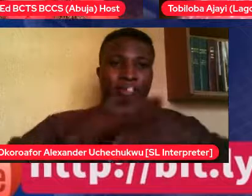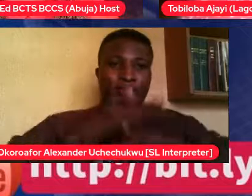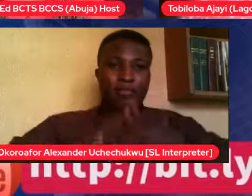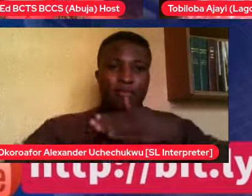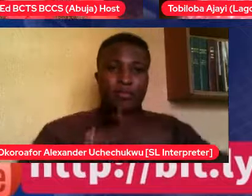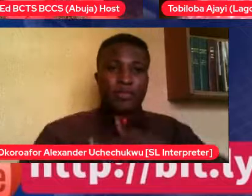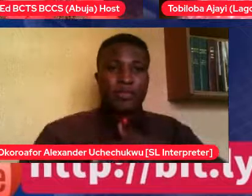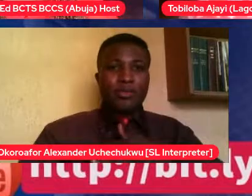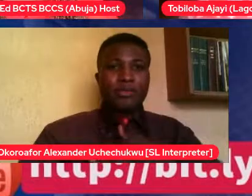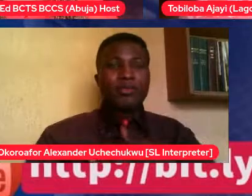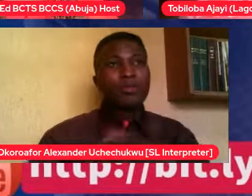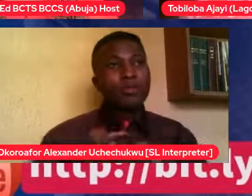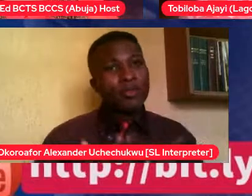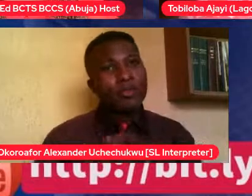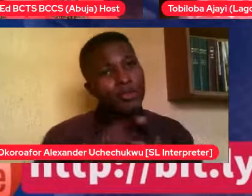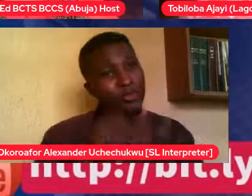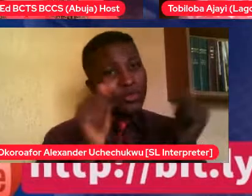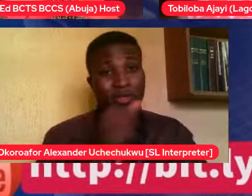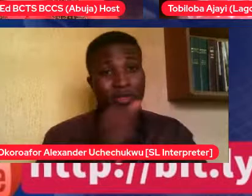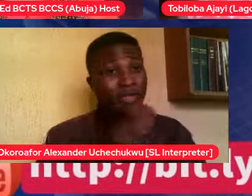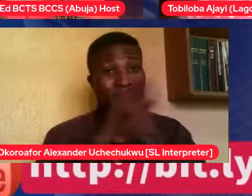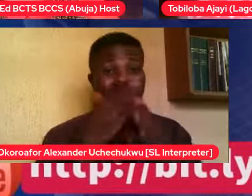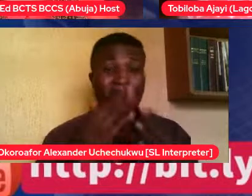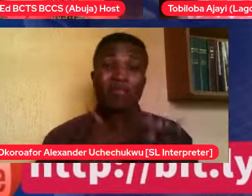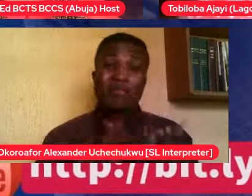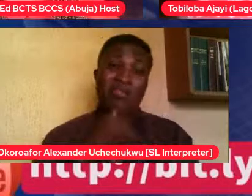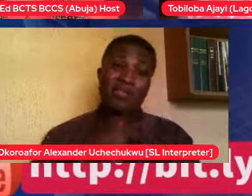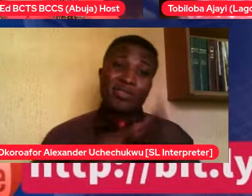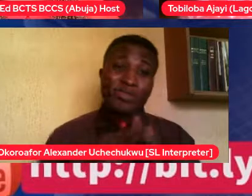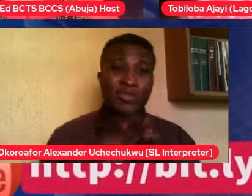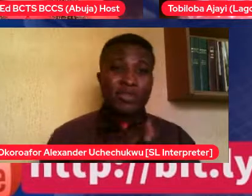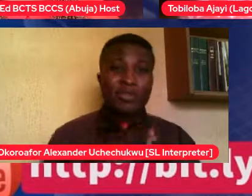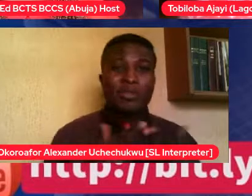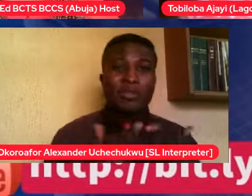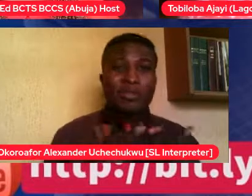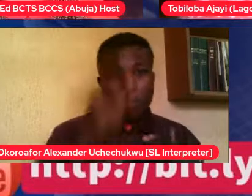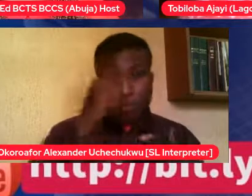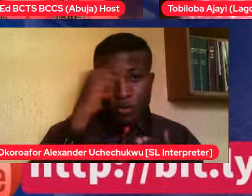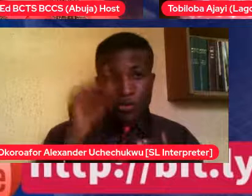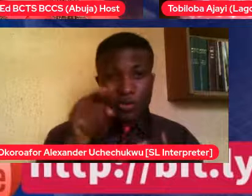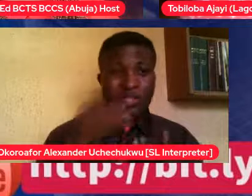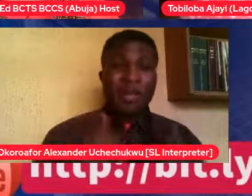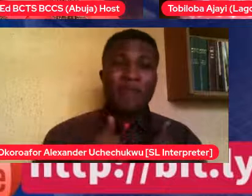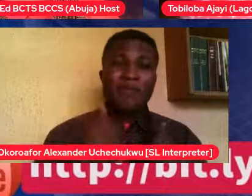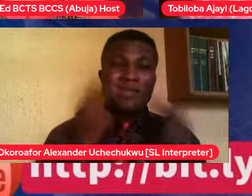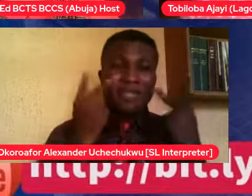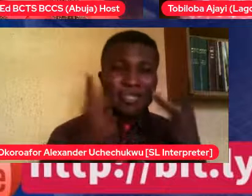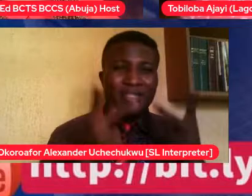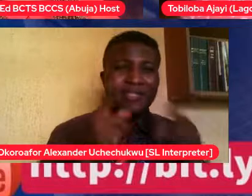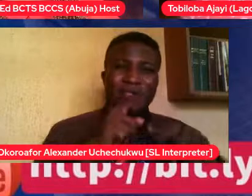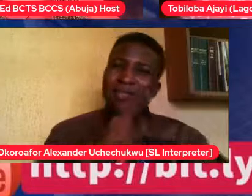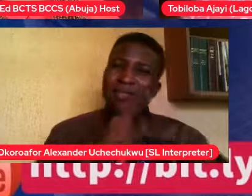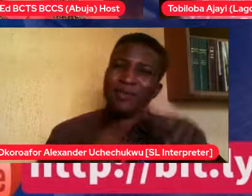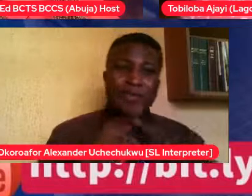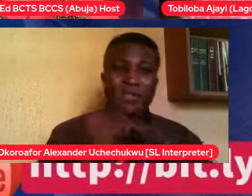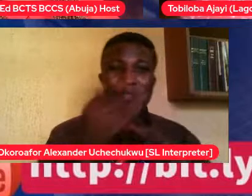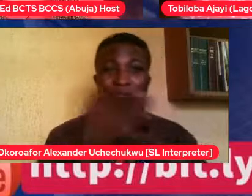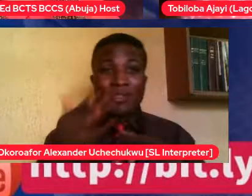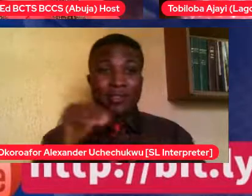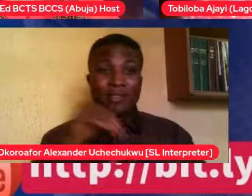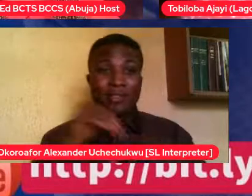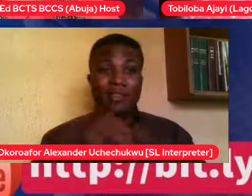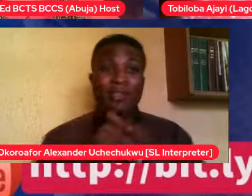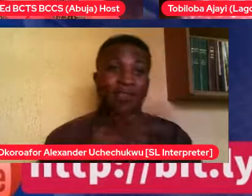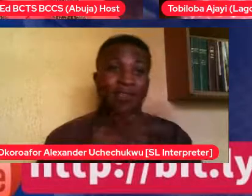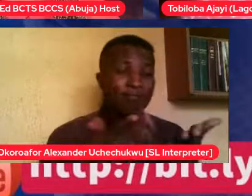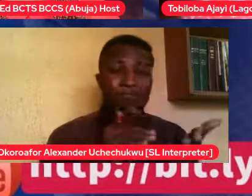as children with him because he has seen different things in medicine. So, was seen from his own experience. So,